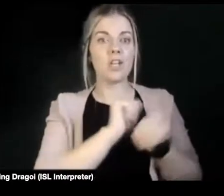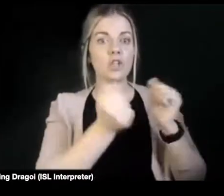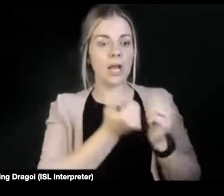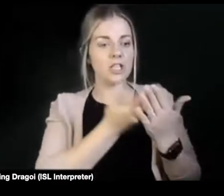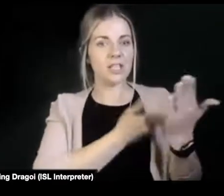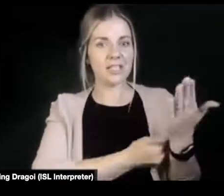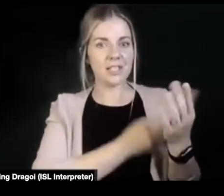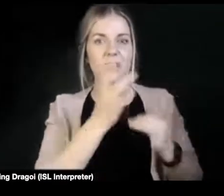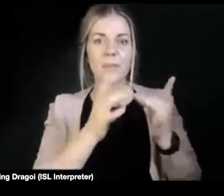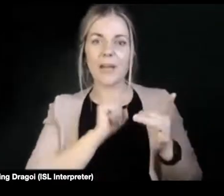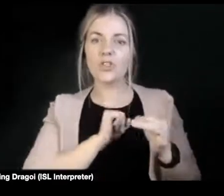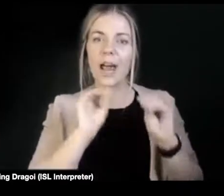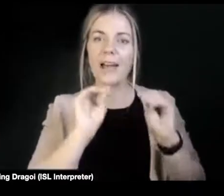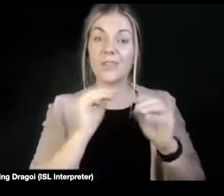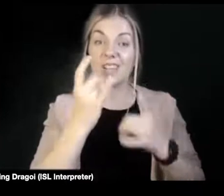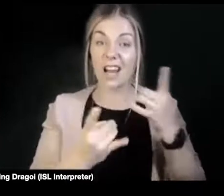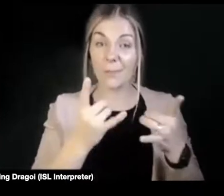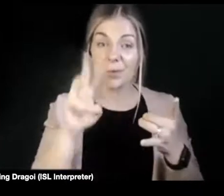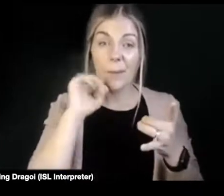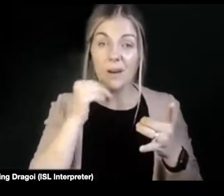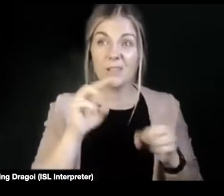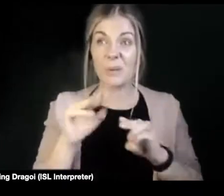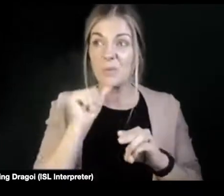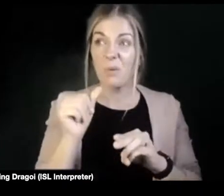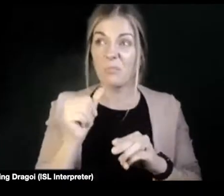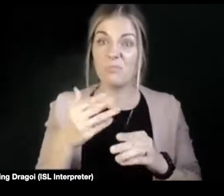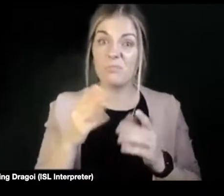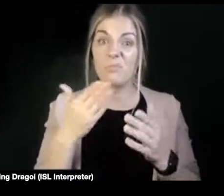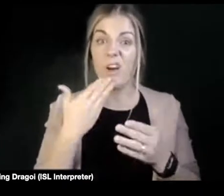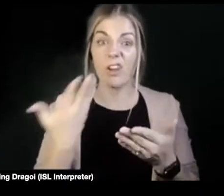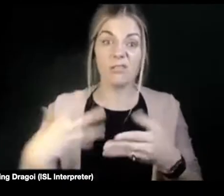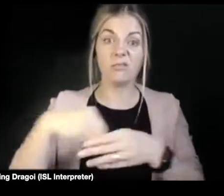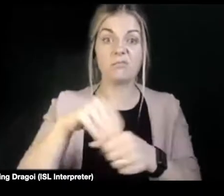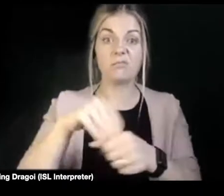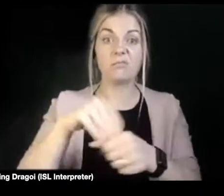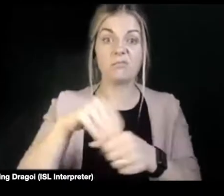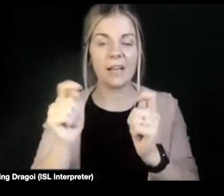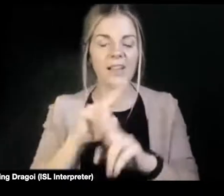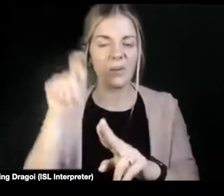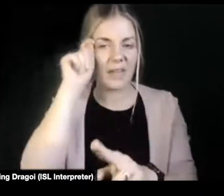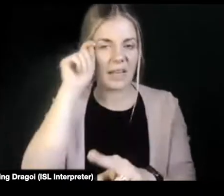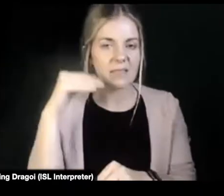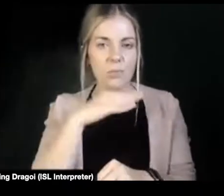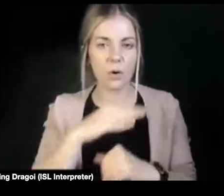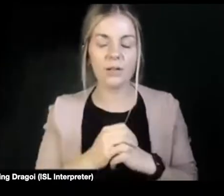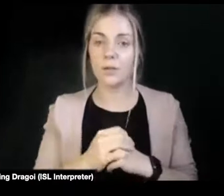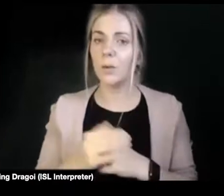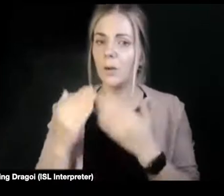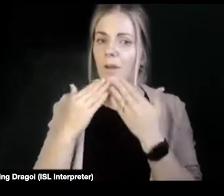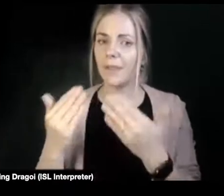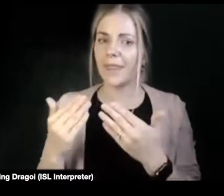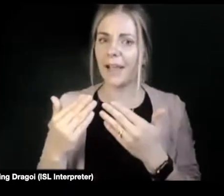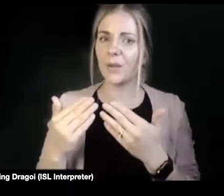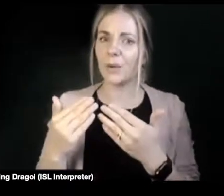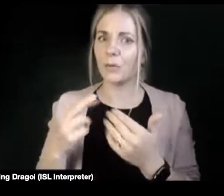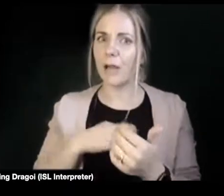because otherwise people just don't bother doing it, because they don't think it's very important. Thank you very much. you. is kind of